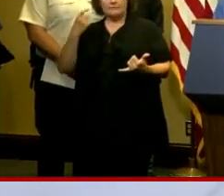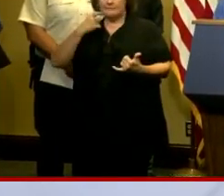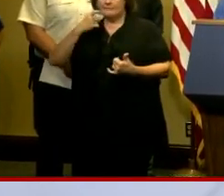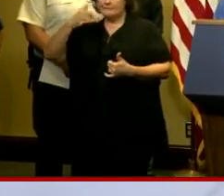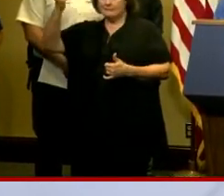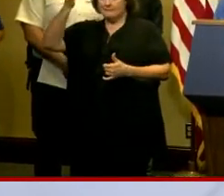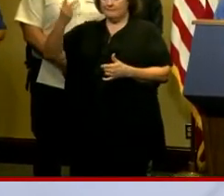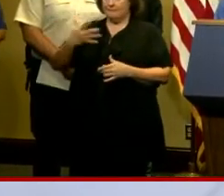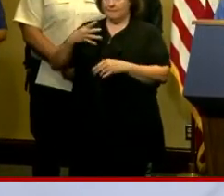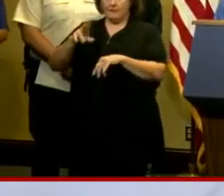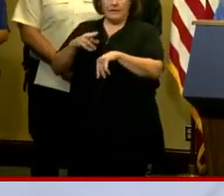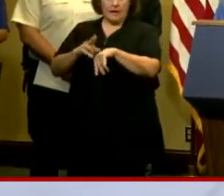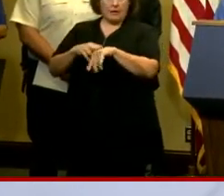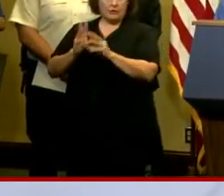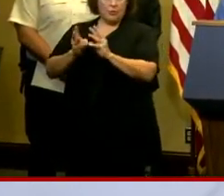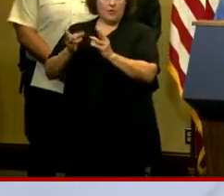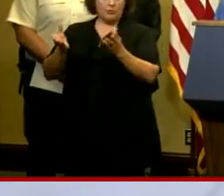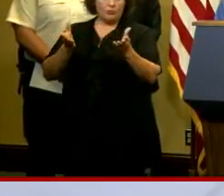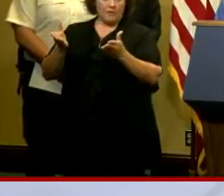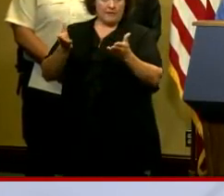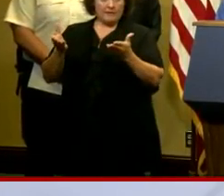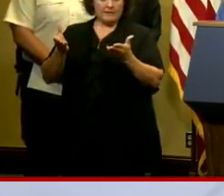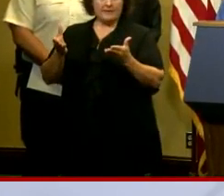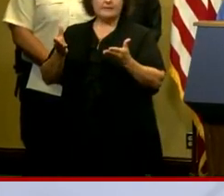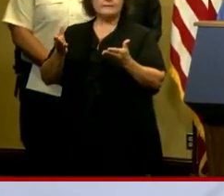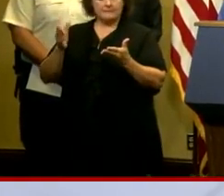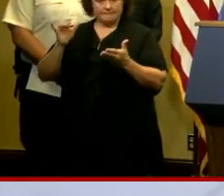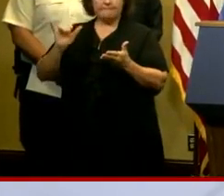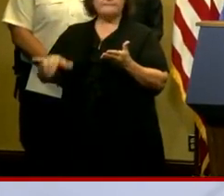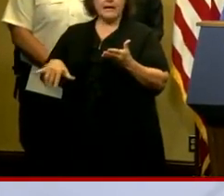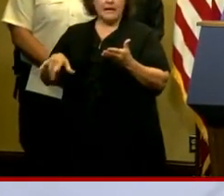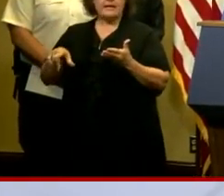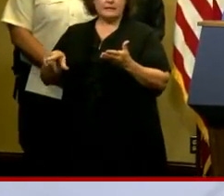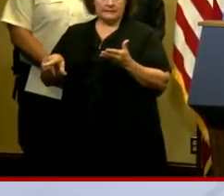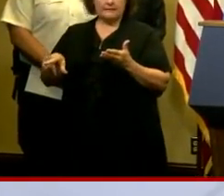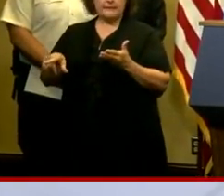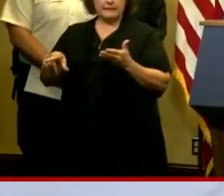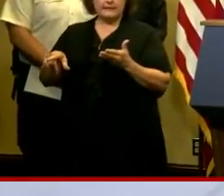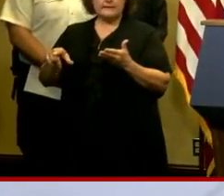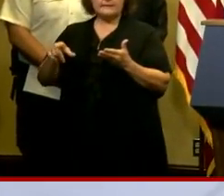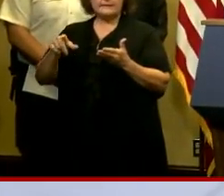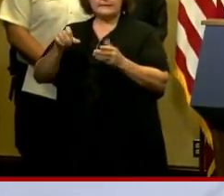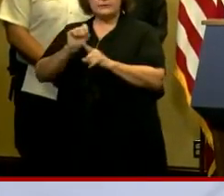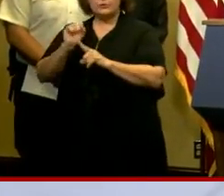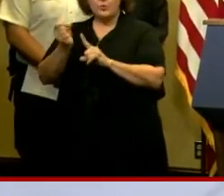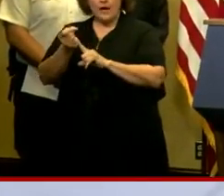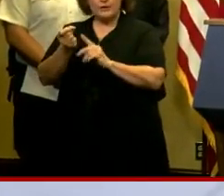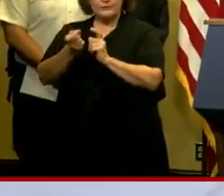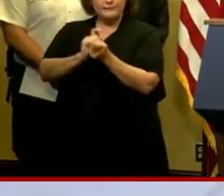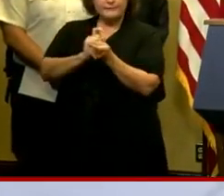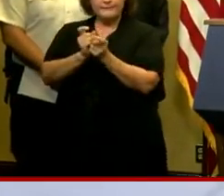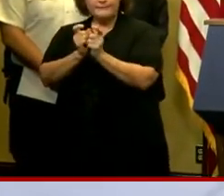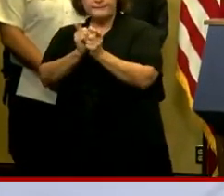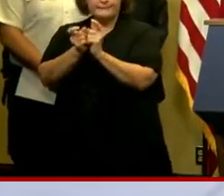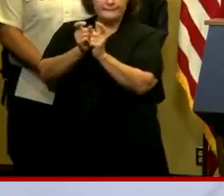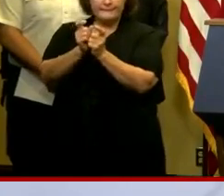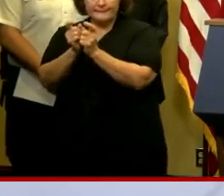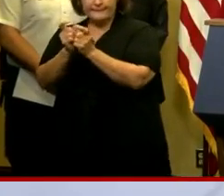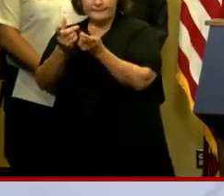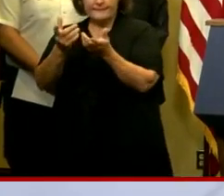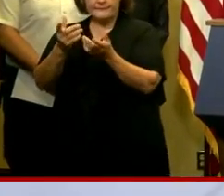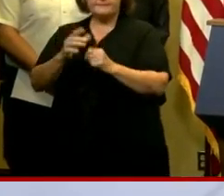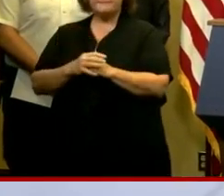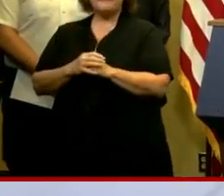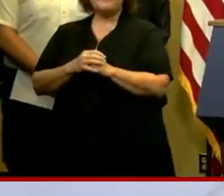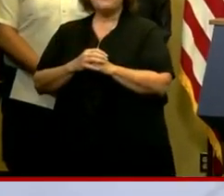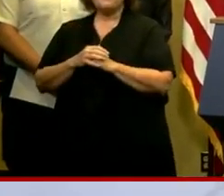by the National Weather Service. This remains a very fluid situation, as most of these do, but very